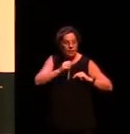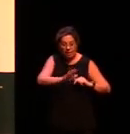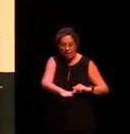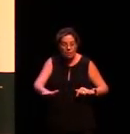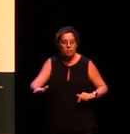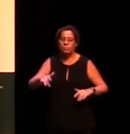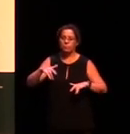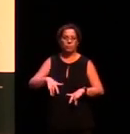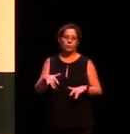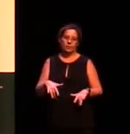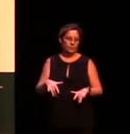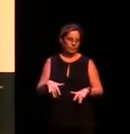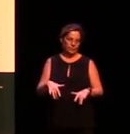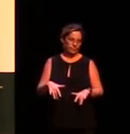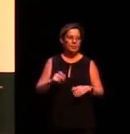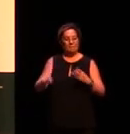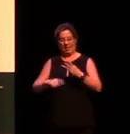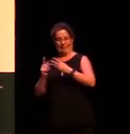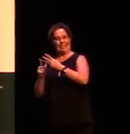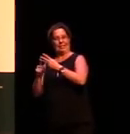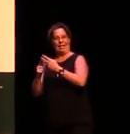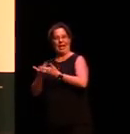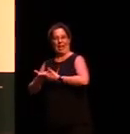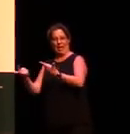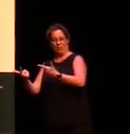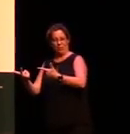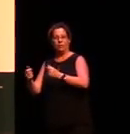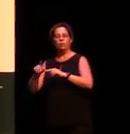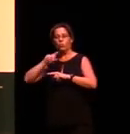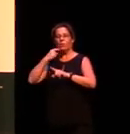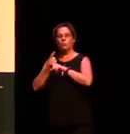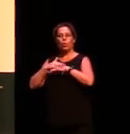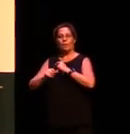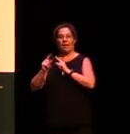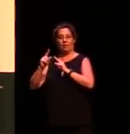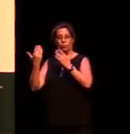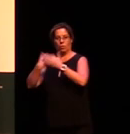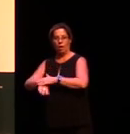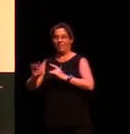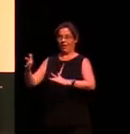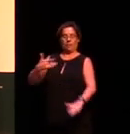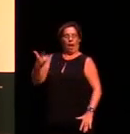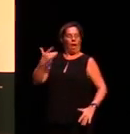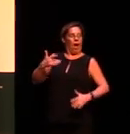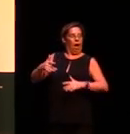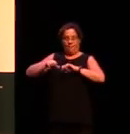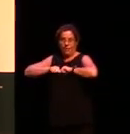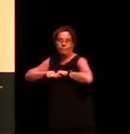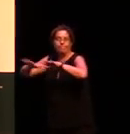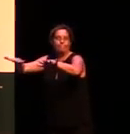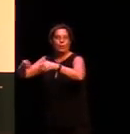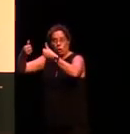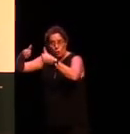There's another language we will hear a lot about tonight, Murinpatha, which is alive and well. And